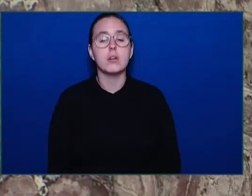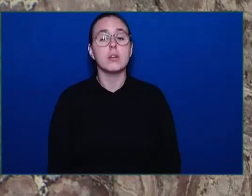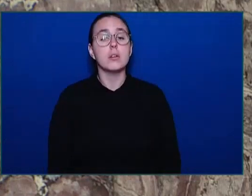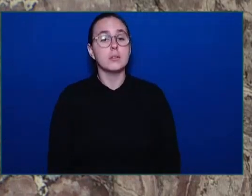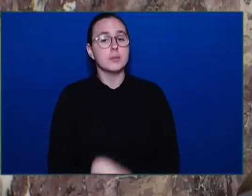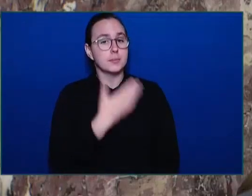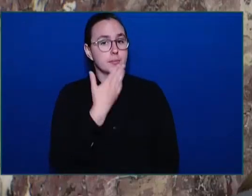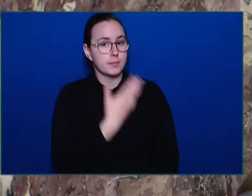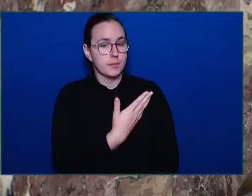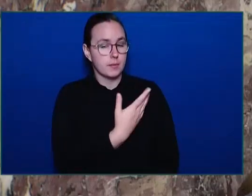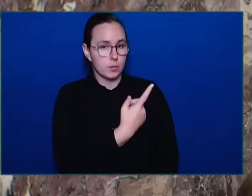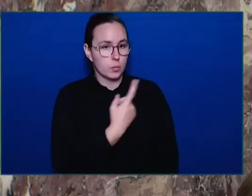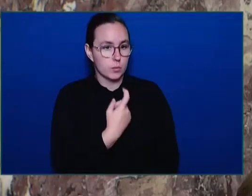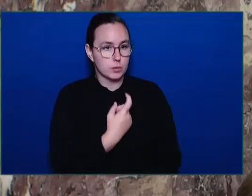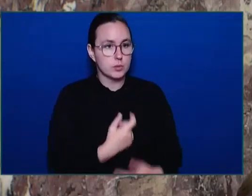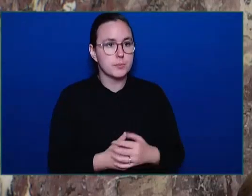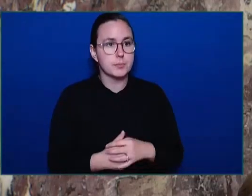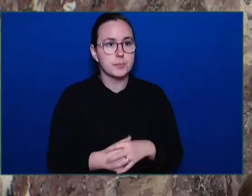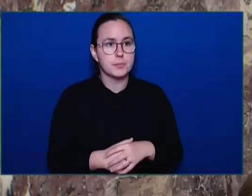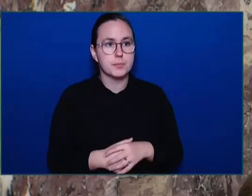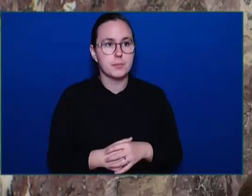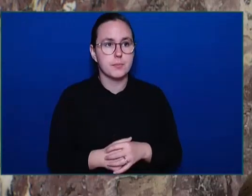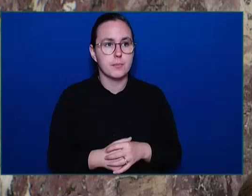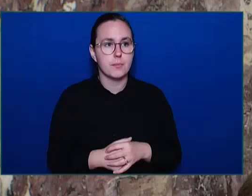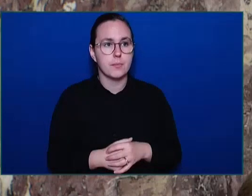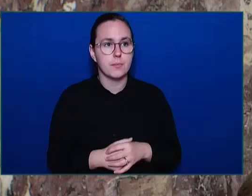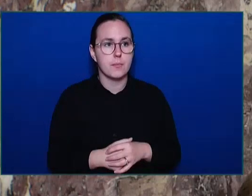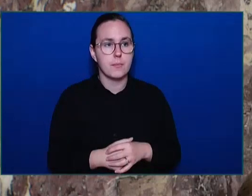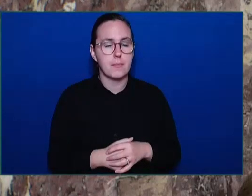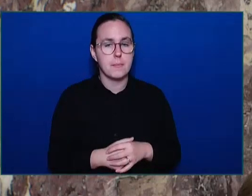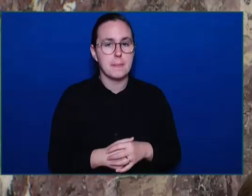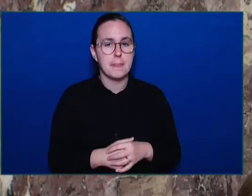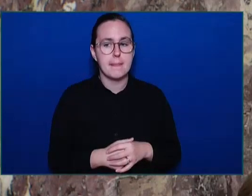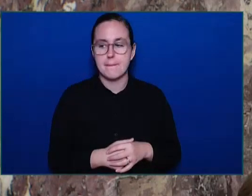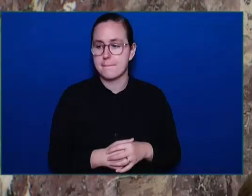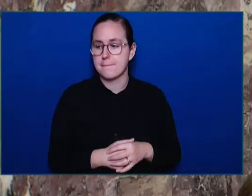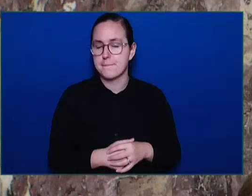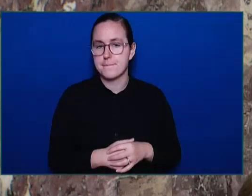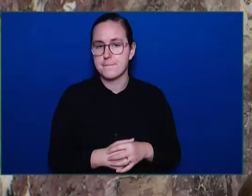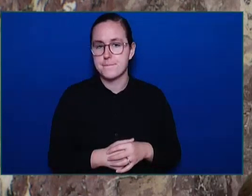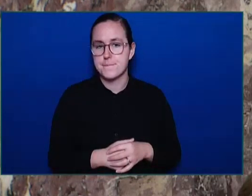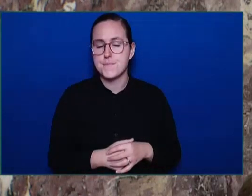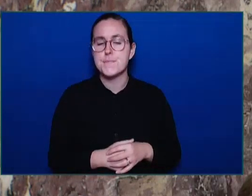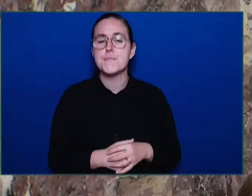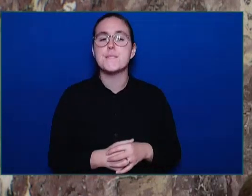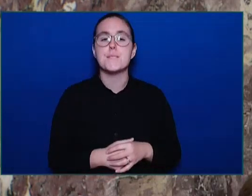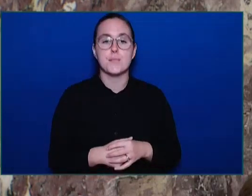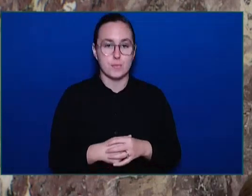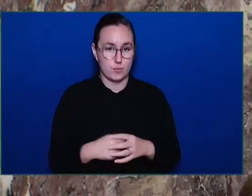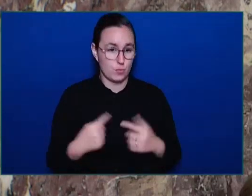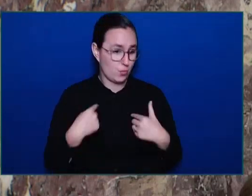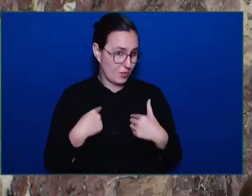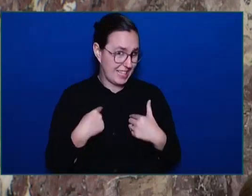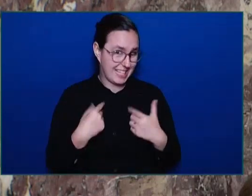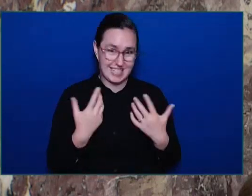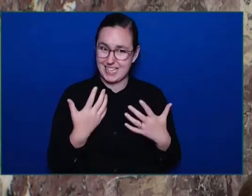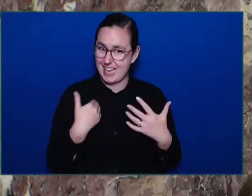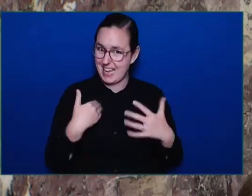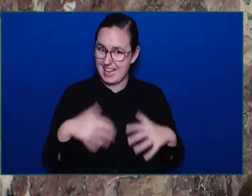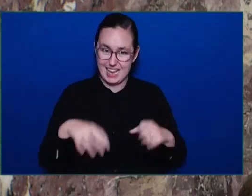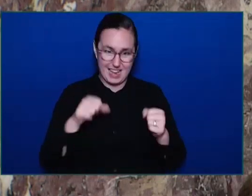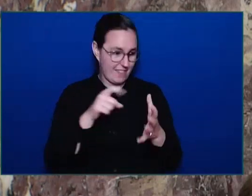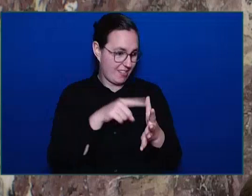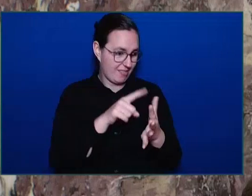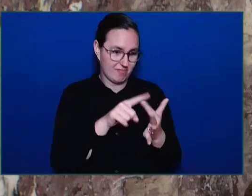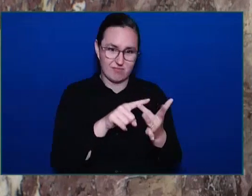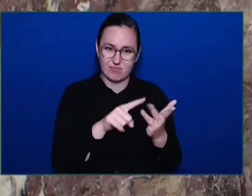unfortunate that the member seems to characterize the initiatives that we have undertaken, whether